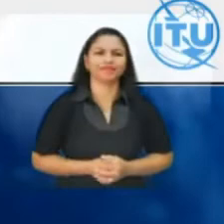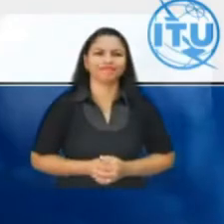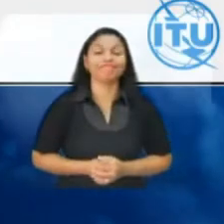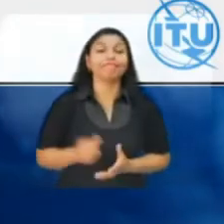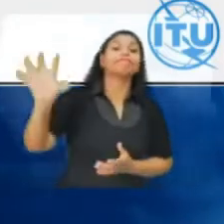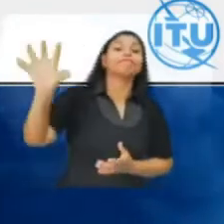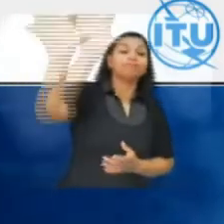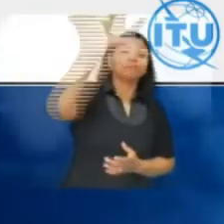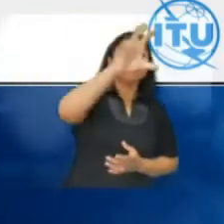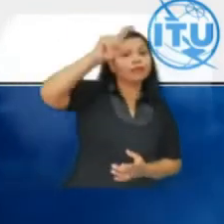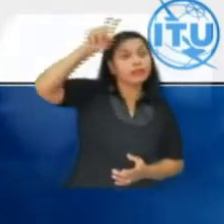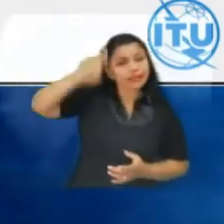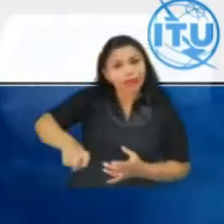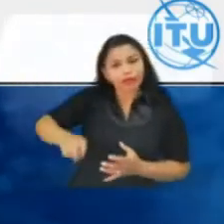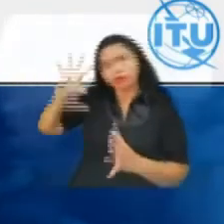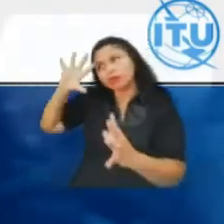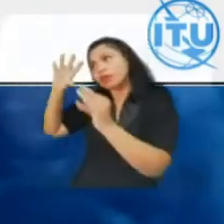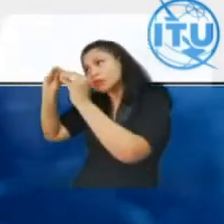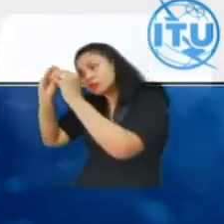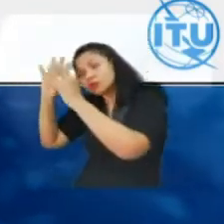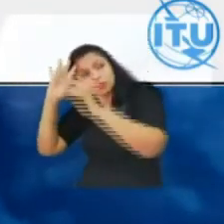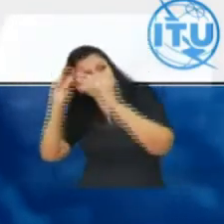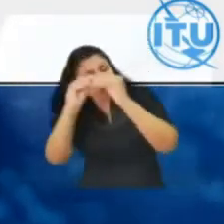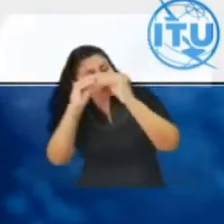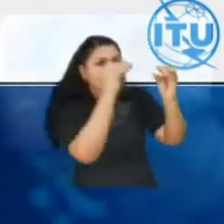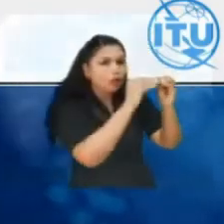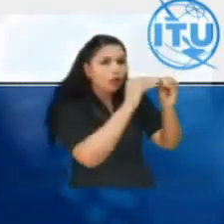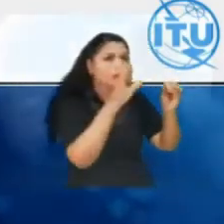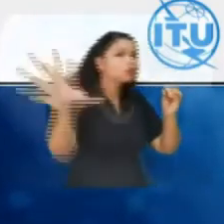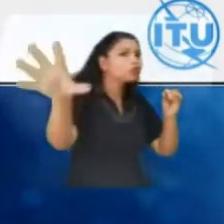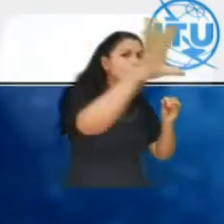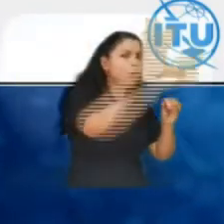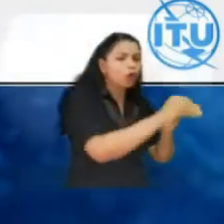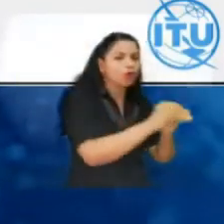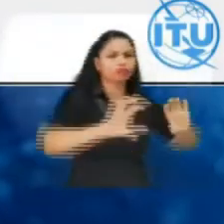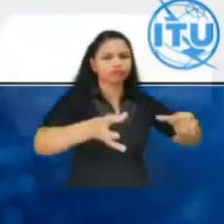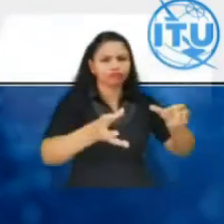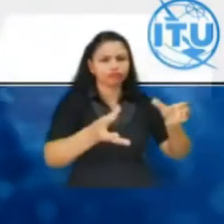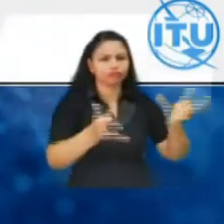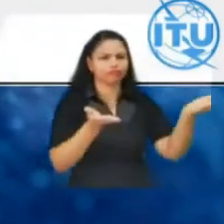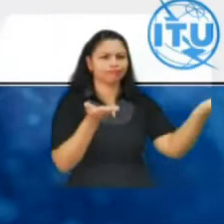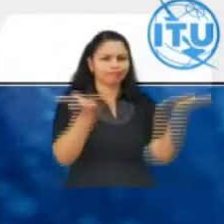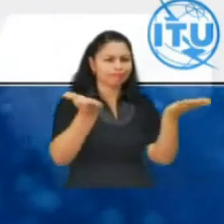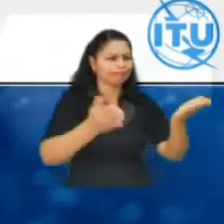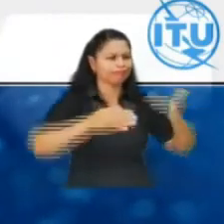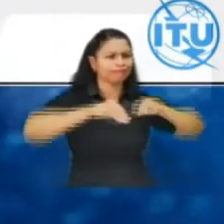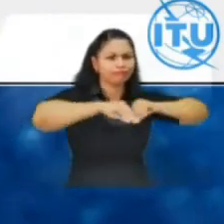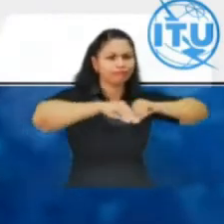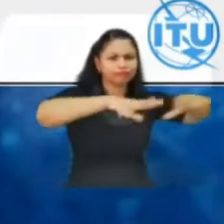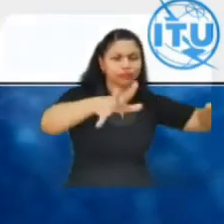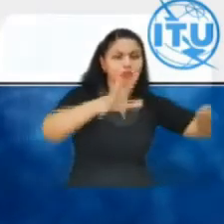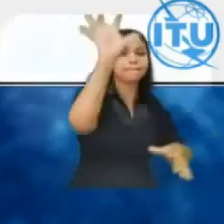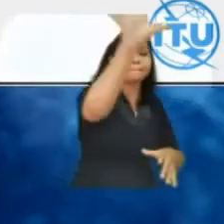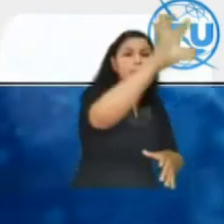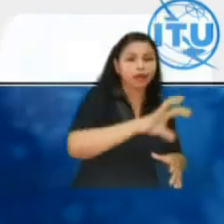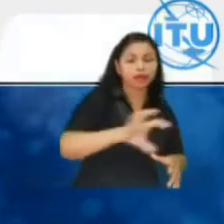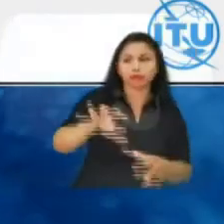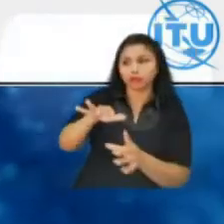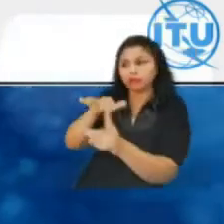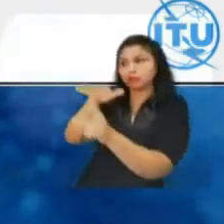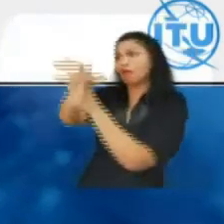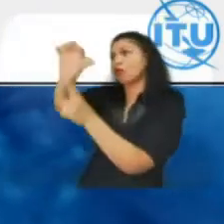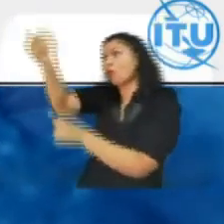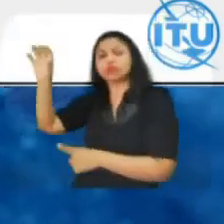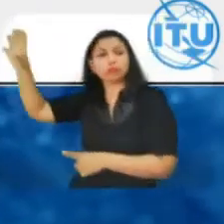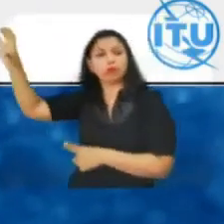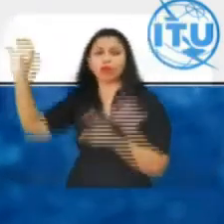los países deben coordinar sus puestos para garantizar que las estaciones de radio communications in a determinate country that no cause any